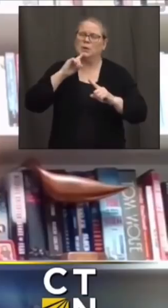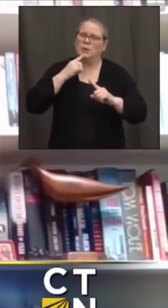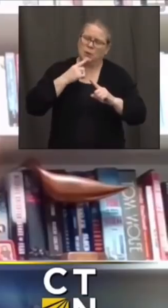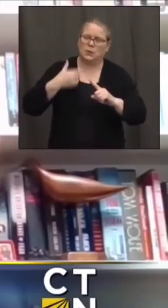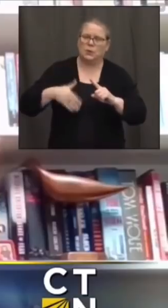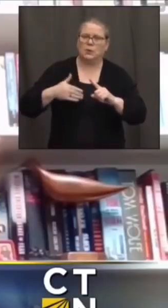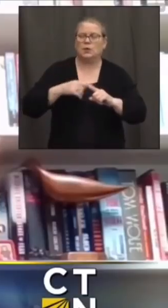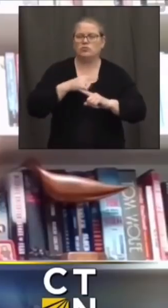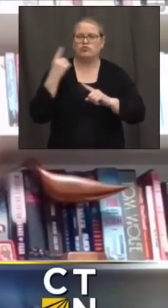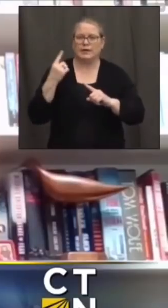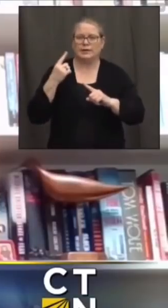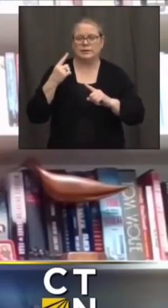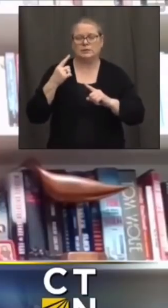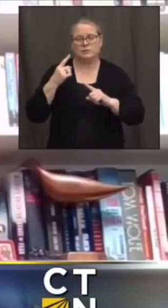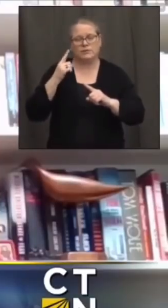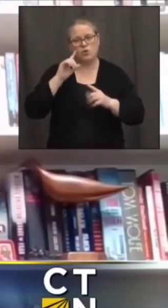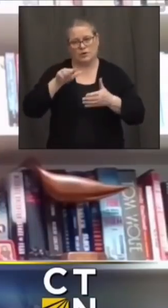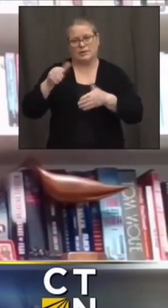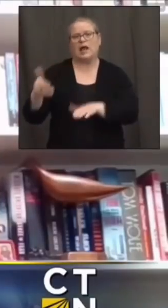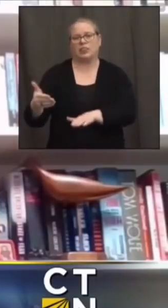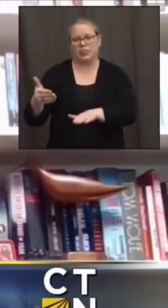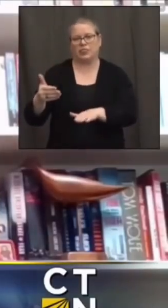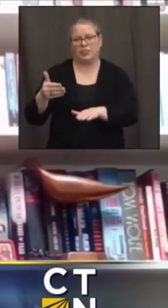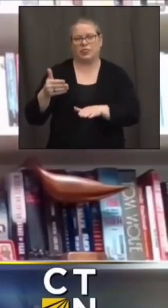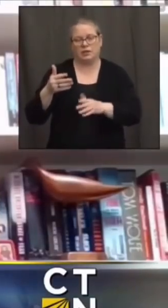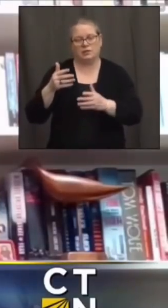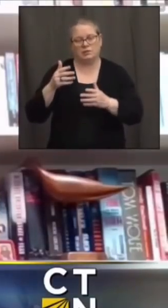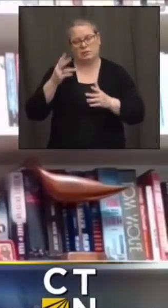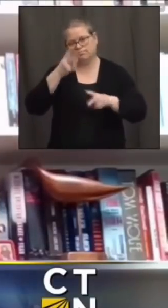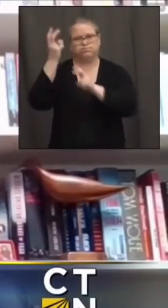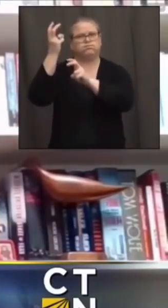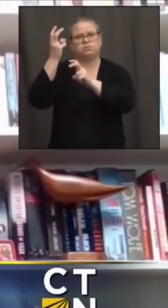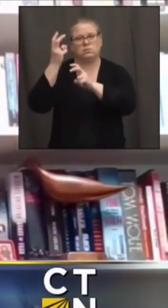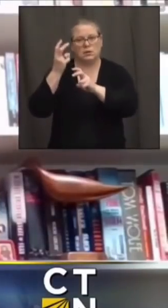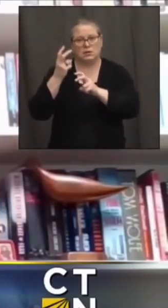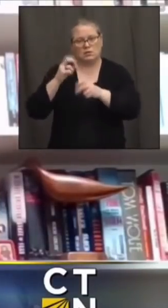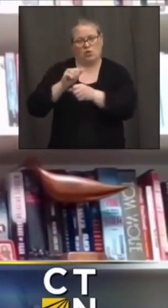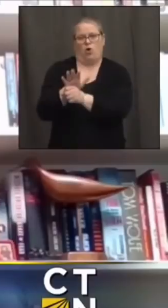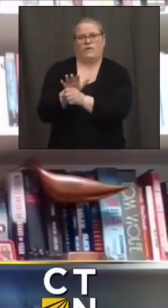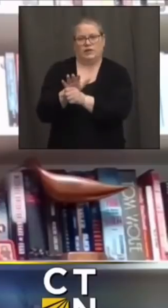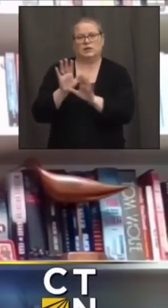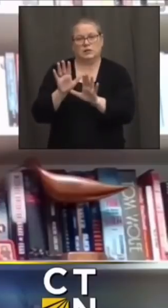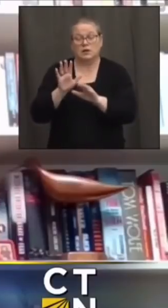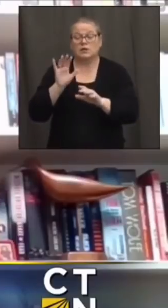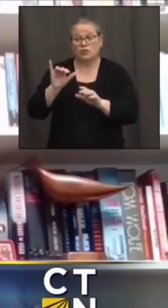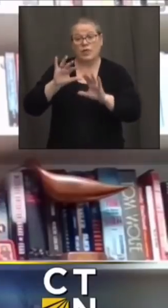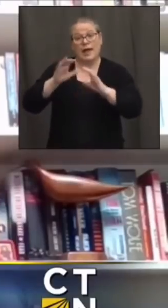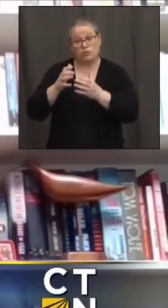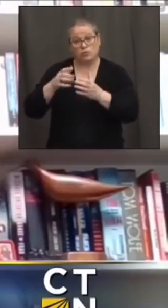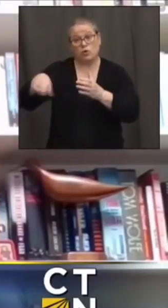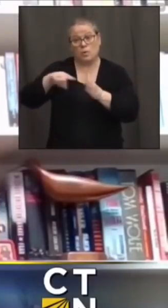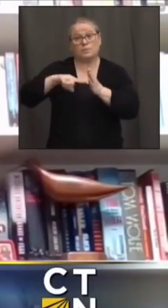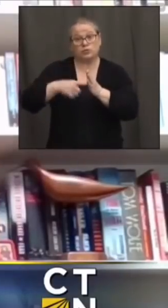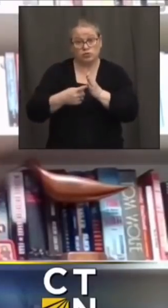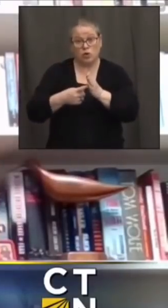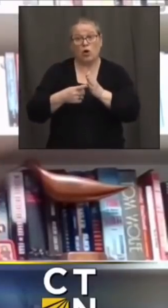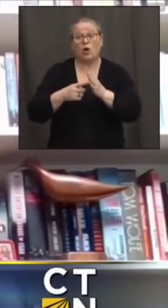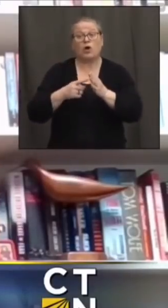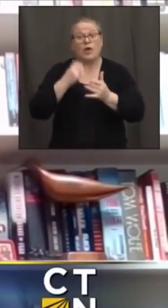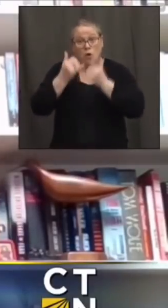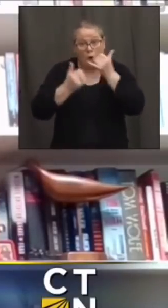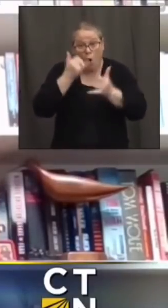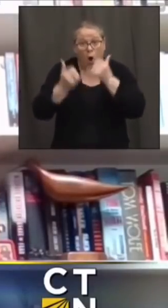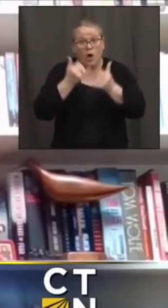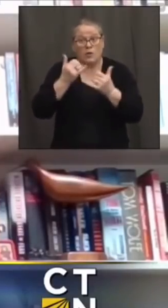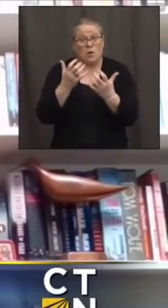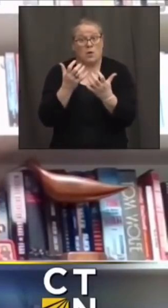or death from covid as soon as we uh start to see the demand from that group uh start to taper off we'll